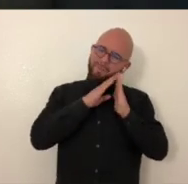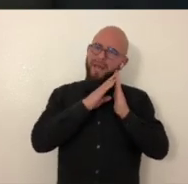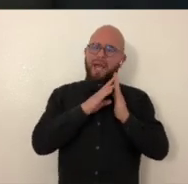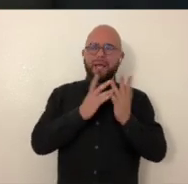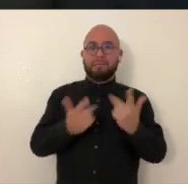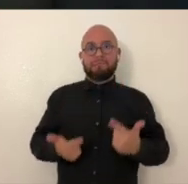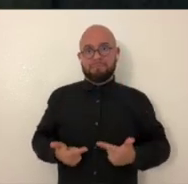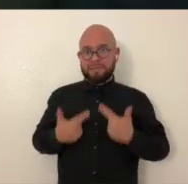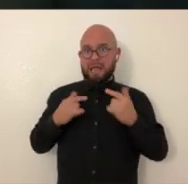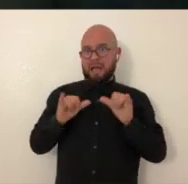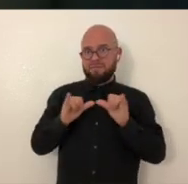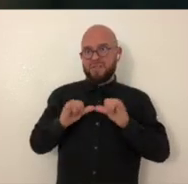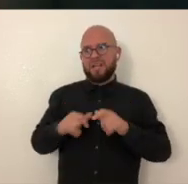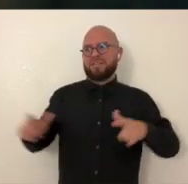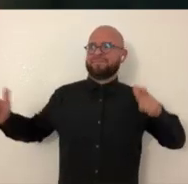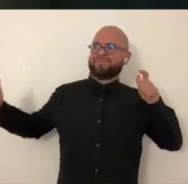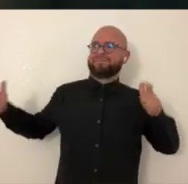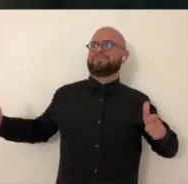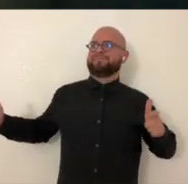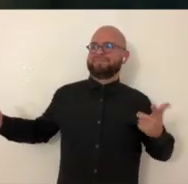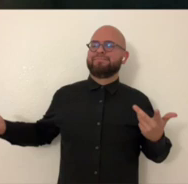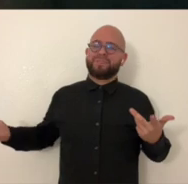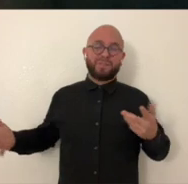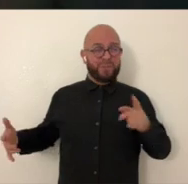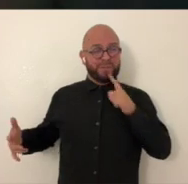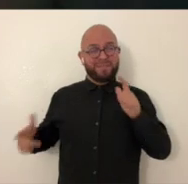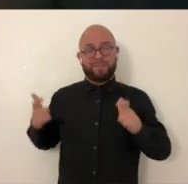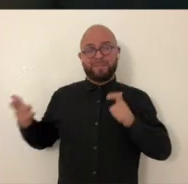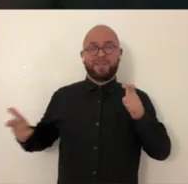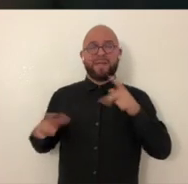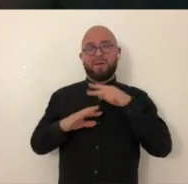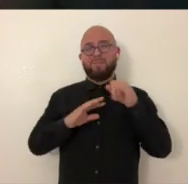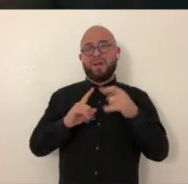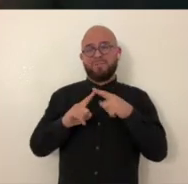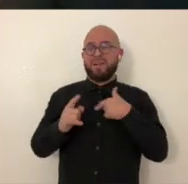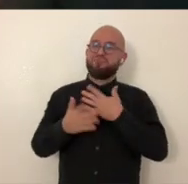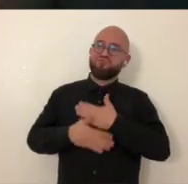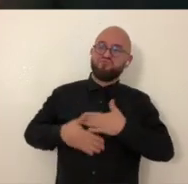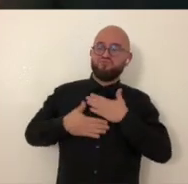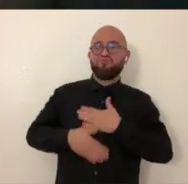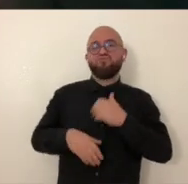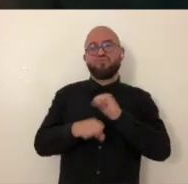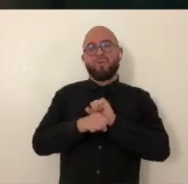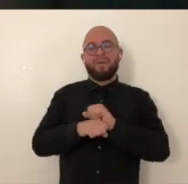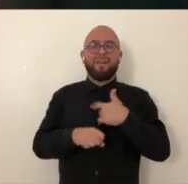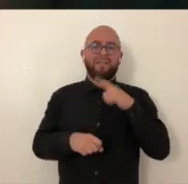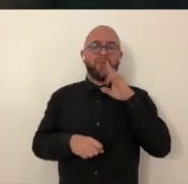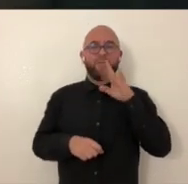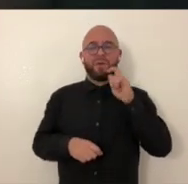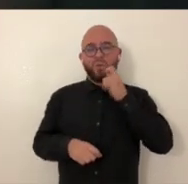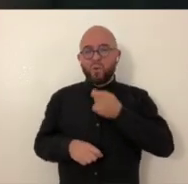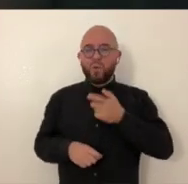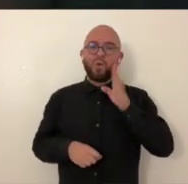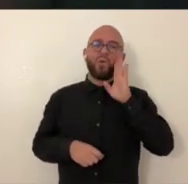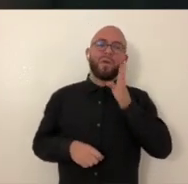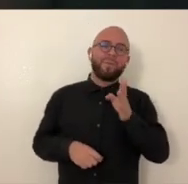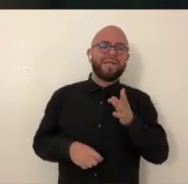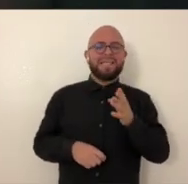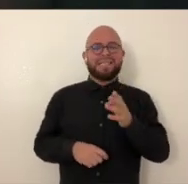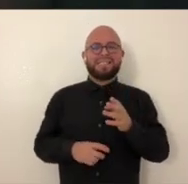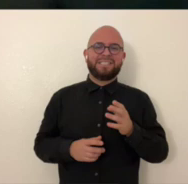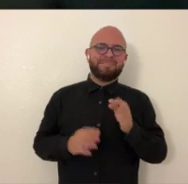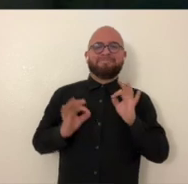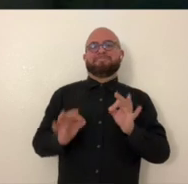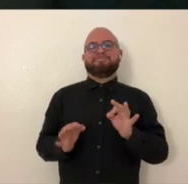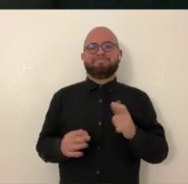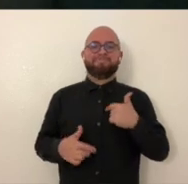It's going to be life size. So it's definitely a big, a big endeavor, but I'm enjoying working on it. Yeah, it's going to be cool. going to